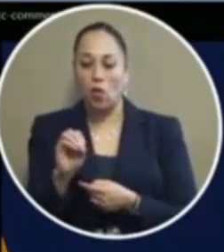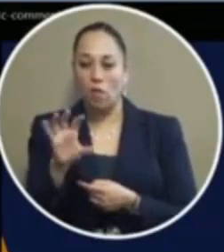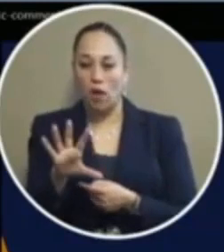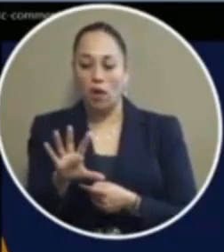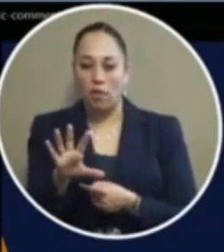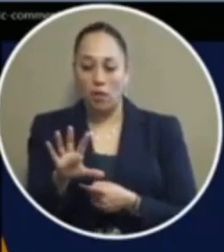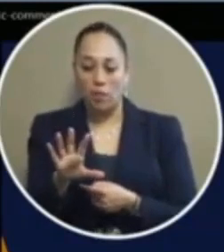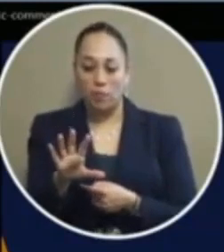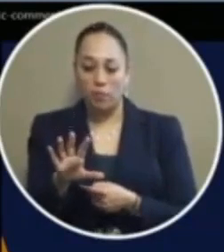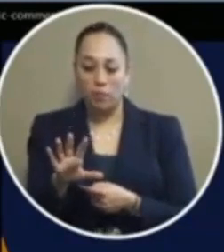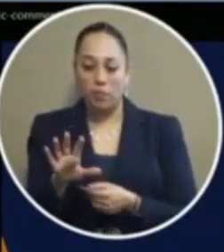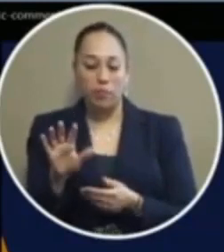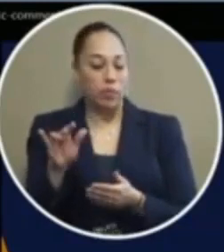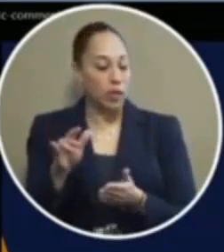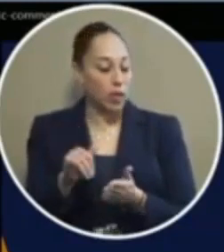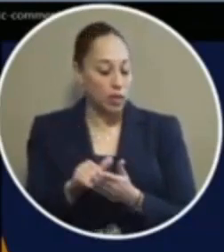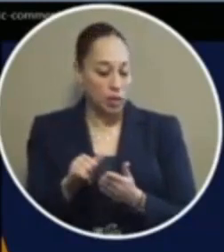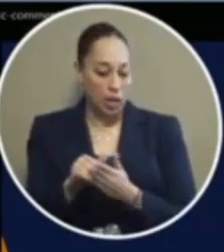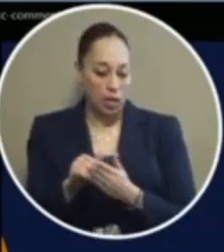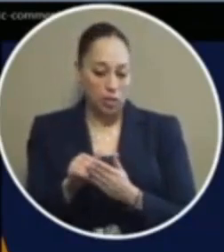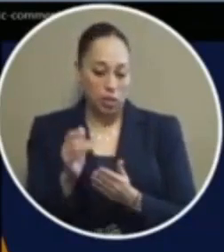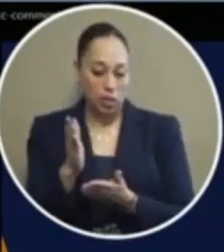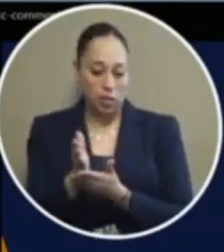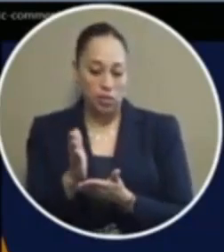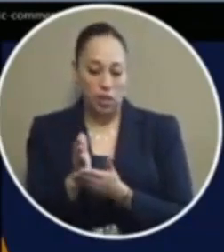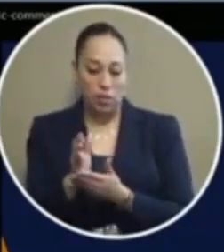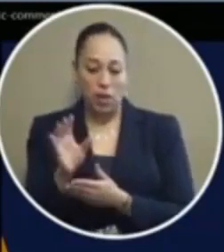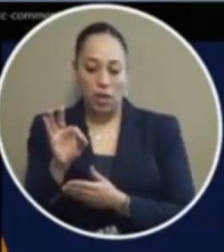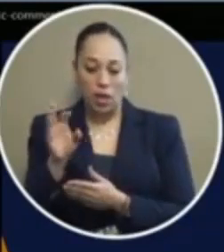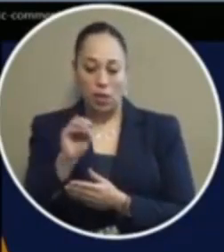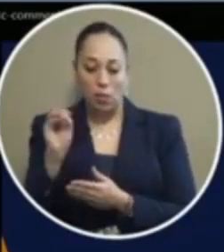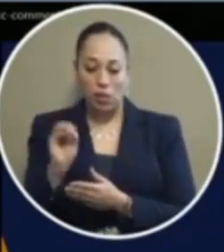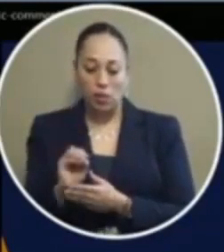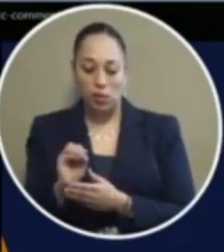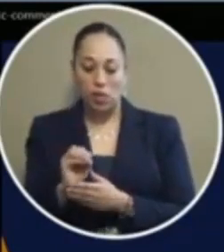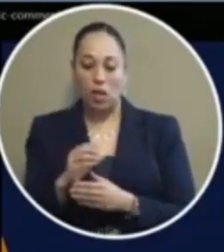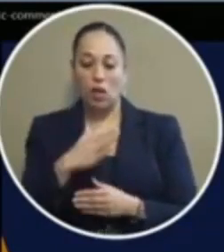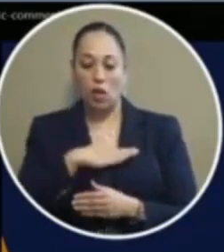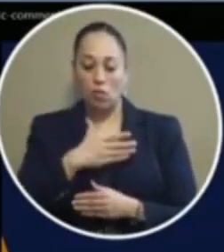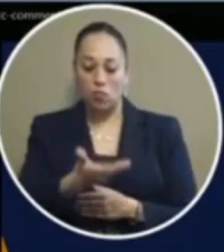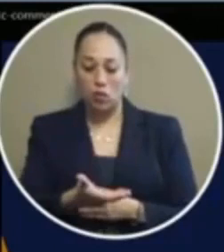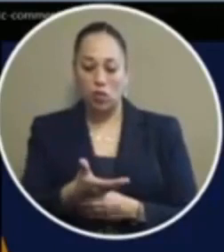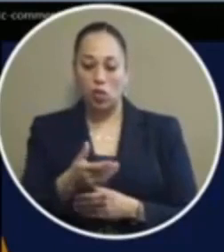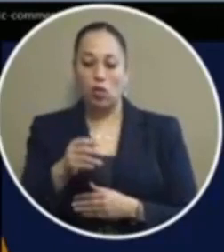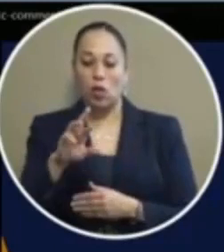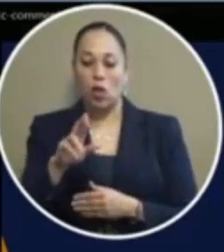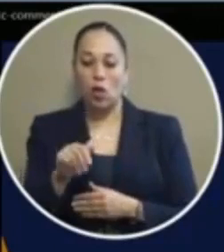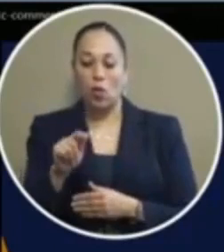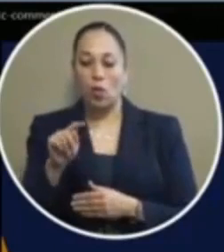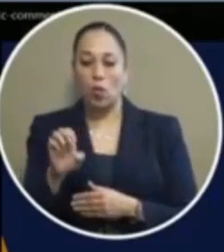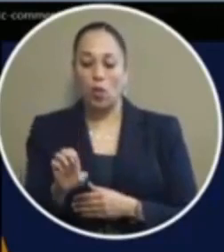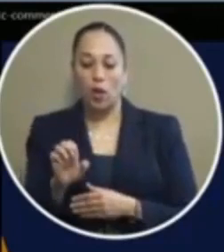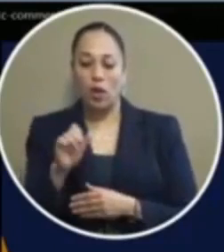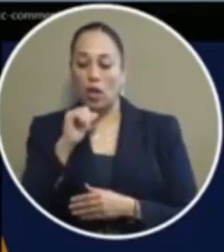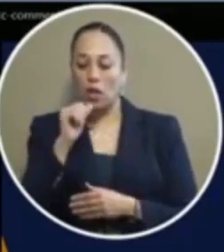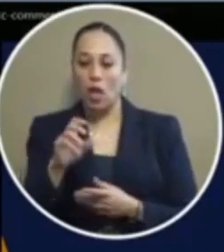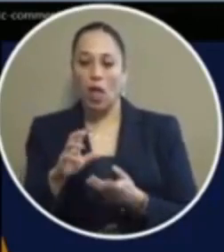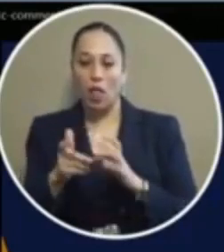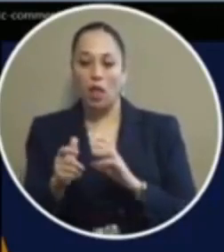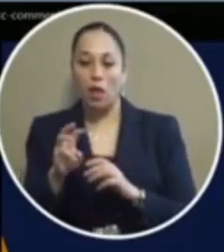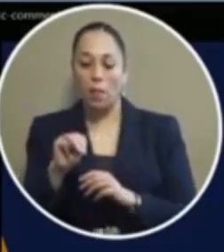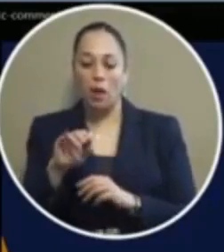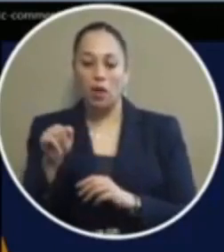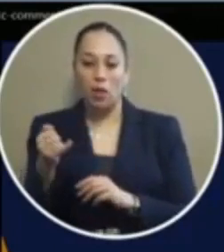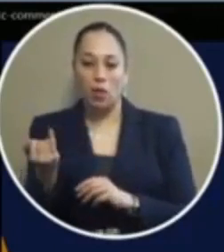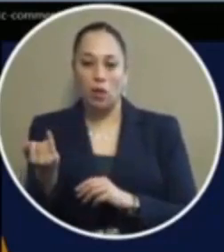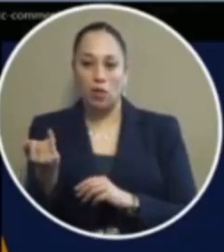is a fact because if you did stop it there wouldn't be a 90 conviction and arrest rate for non-violent marijuana offenses